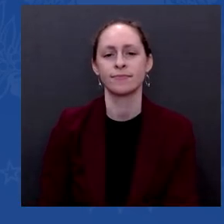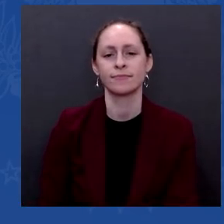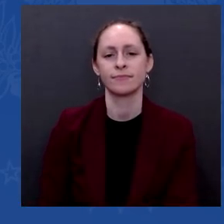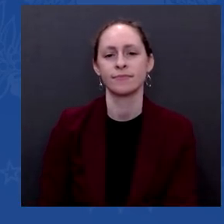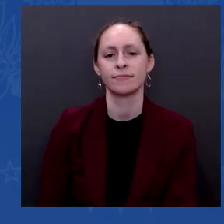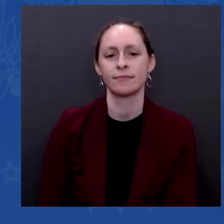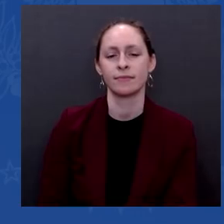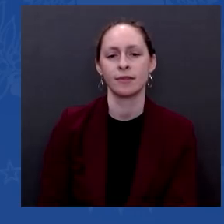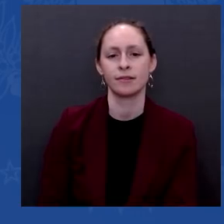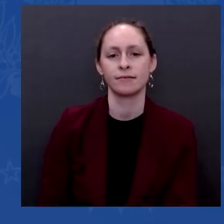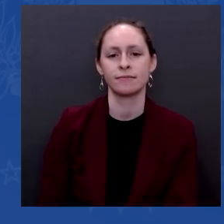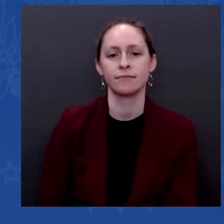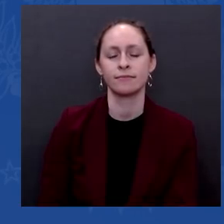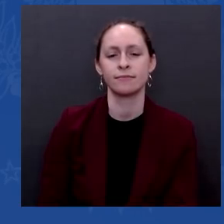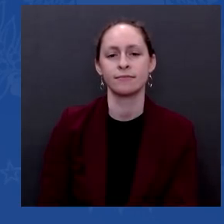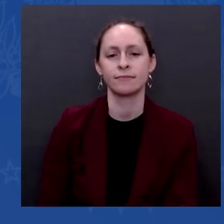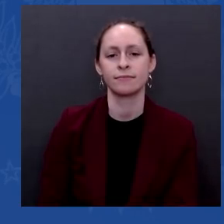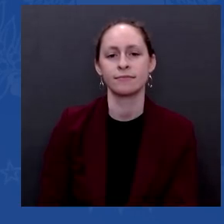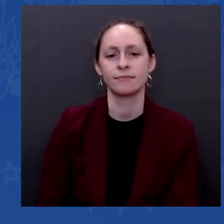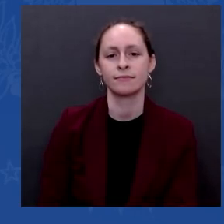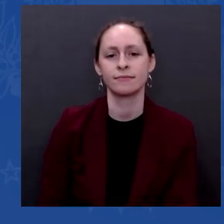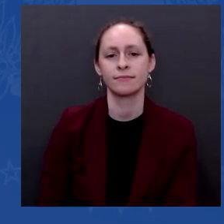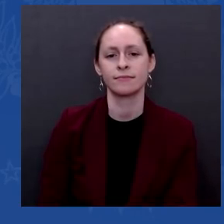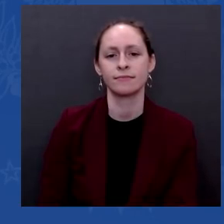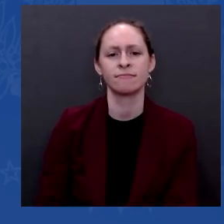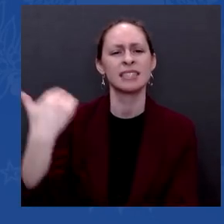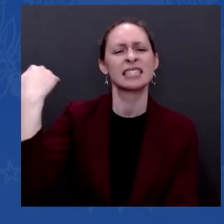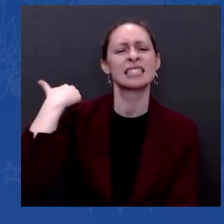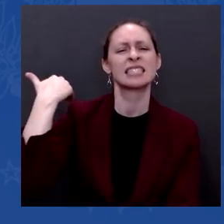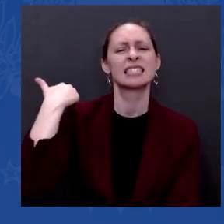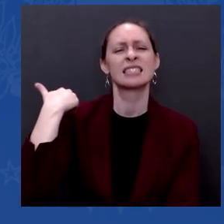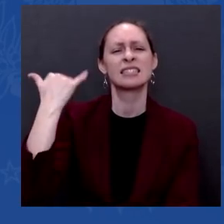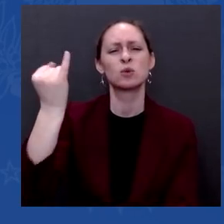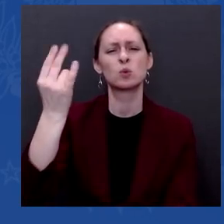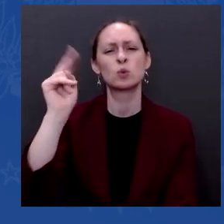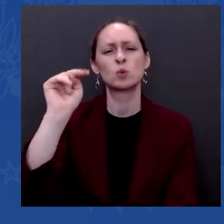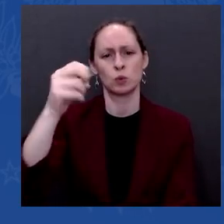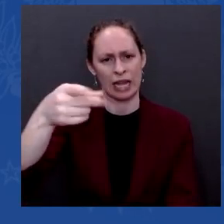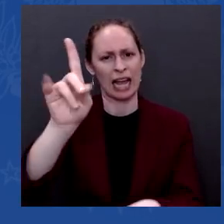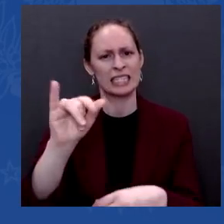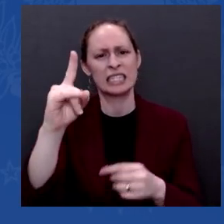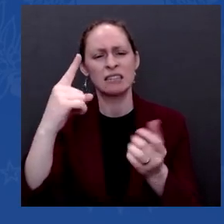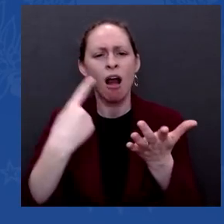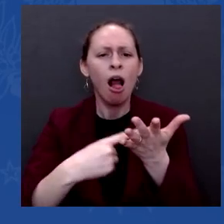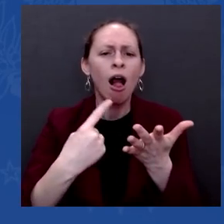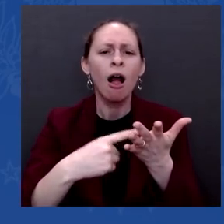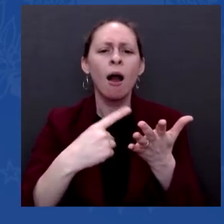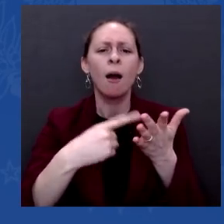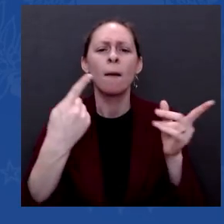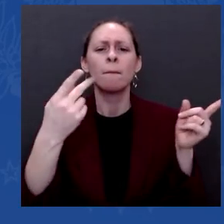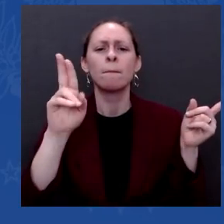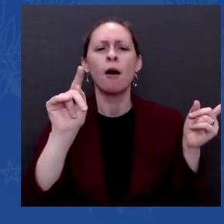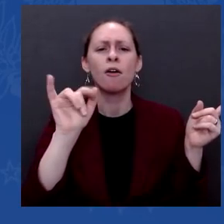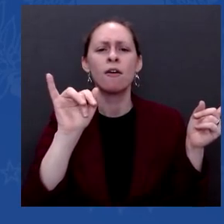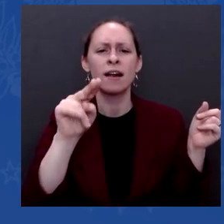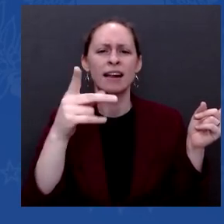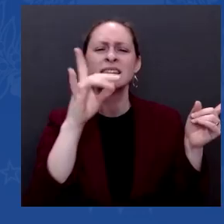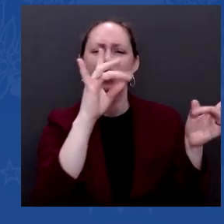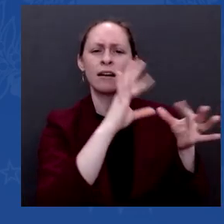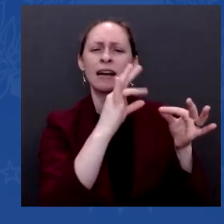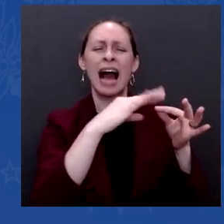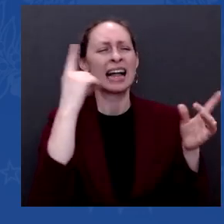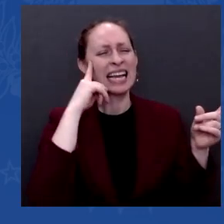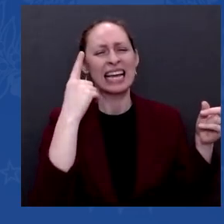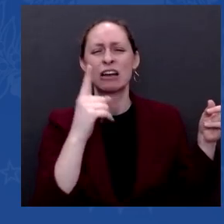I think the last thing he wants now is a Cold War. Now, since then, of course, you've seen him gather these